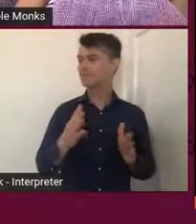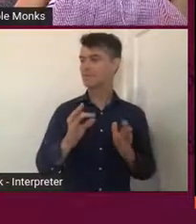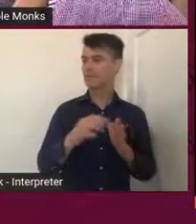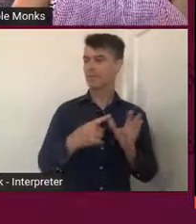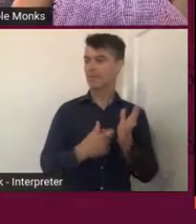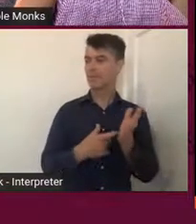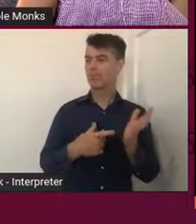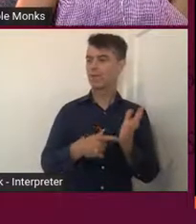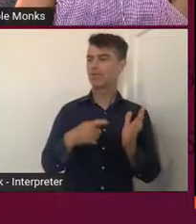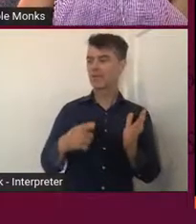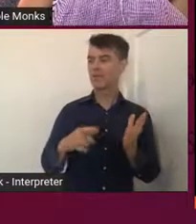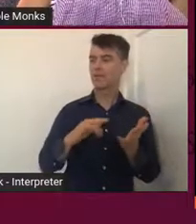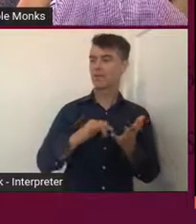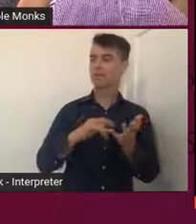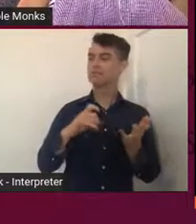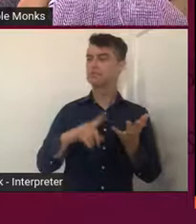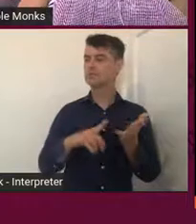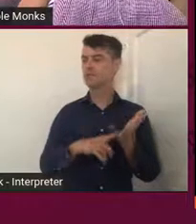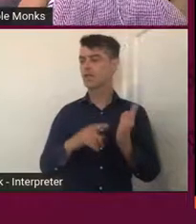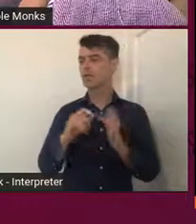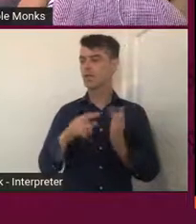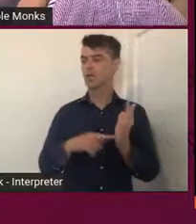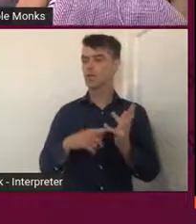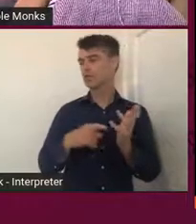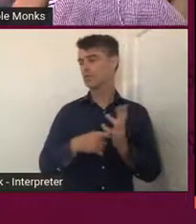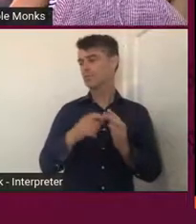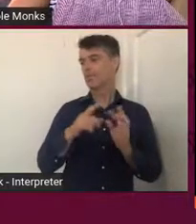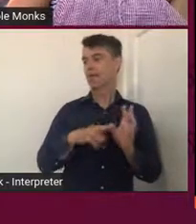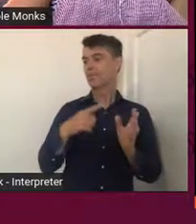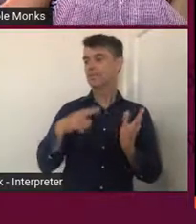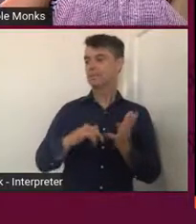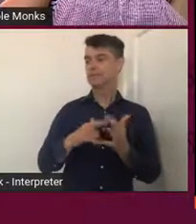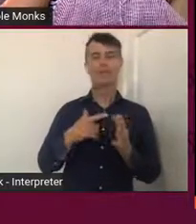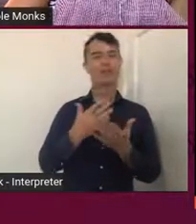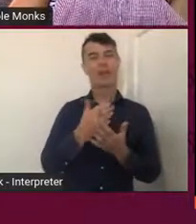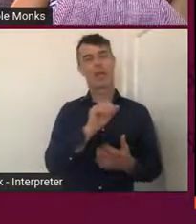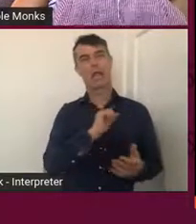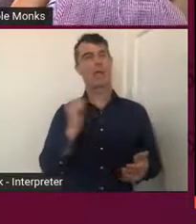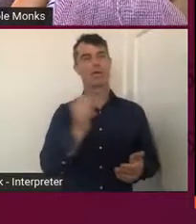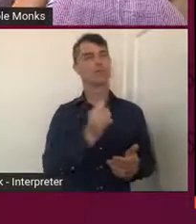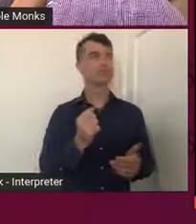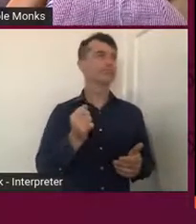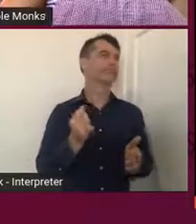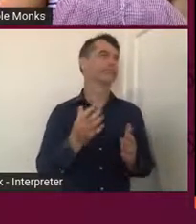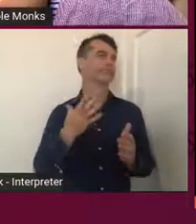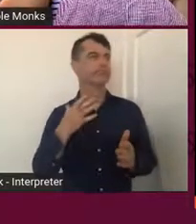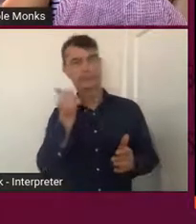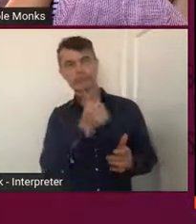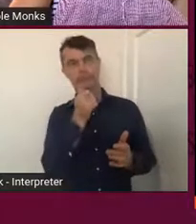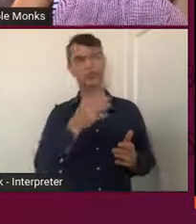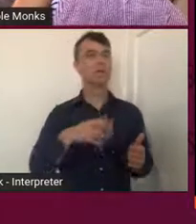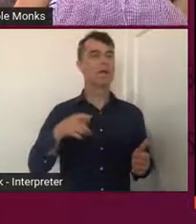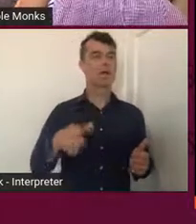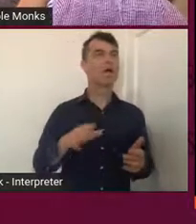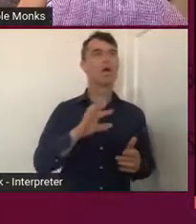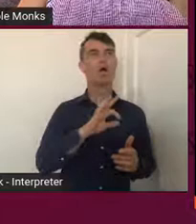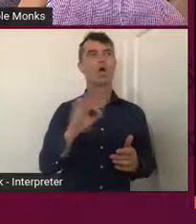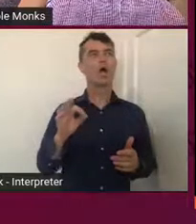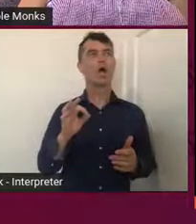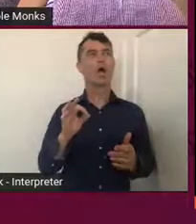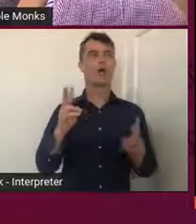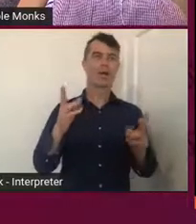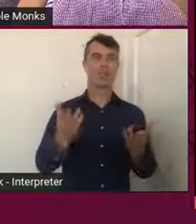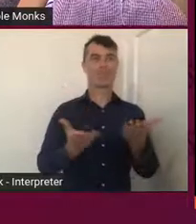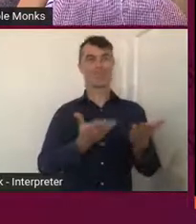sculpture by the sea. That was just something for us to do. And that's why I say these, these aren't performative works. They're activations